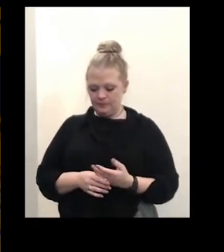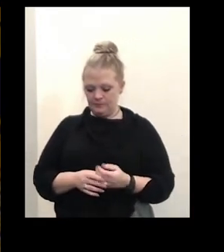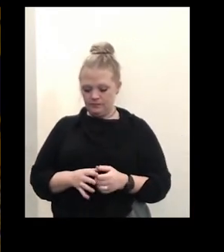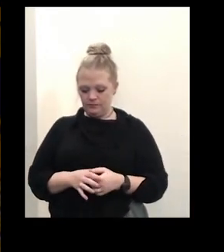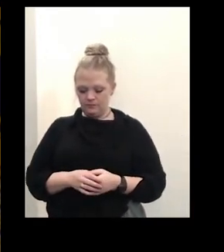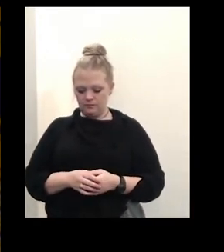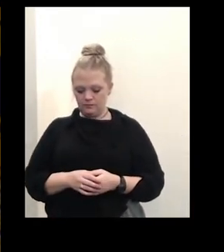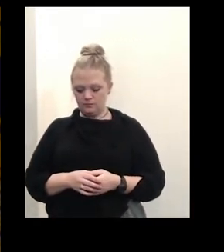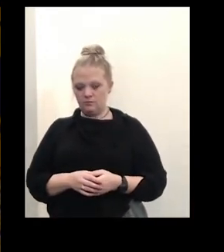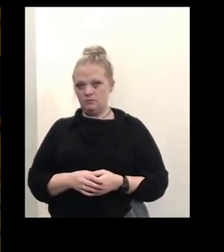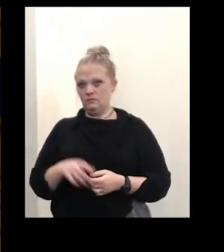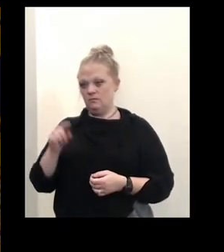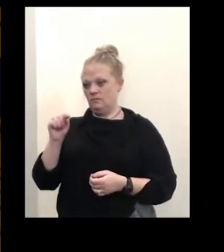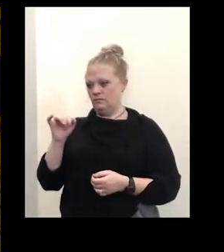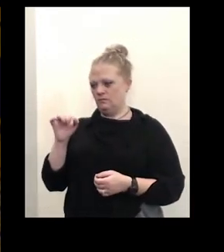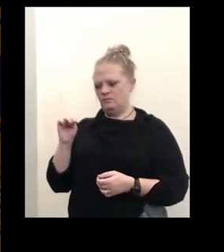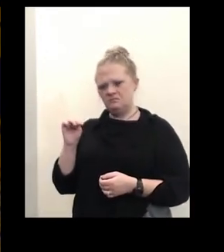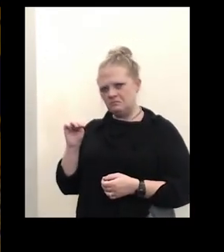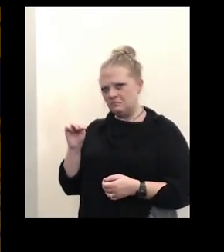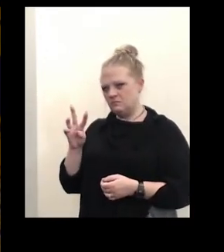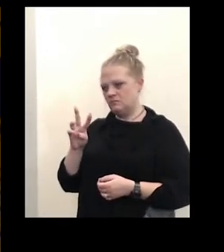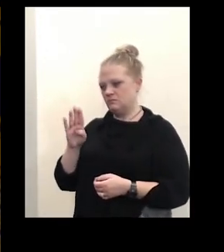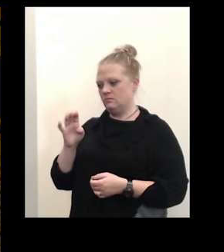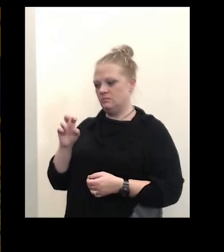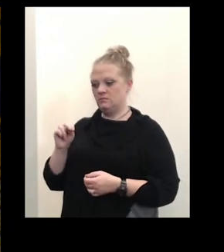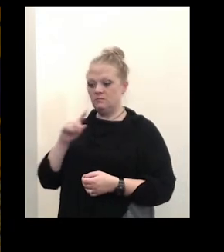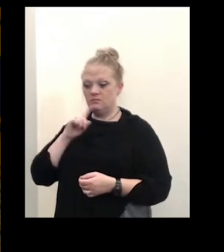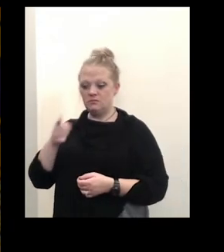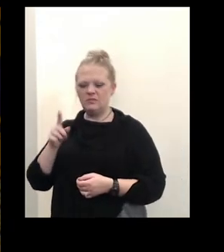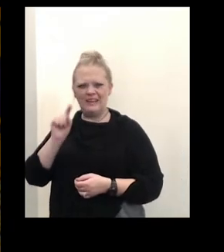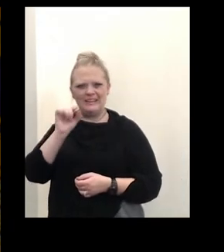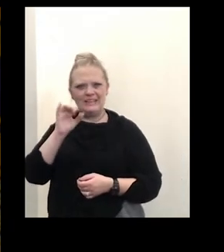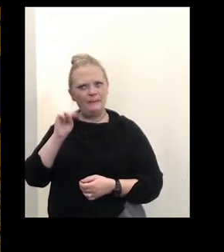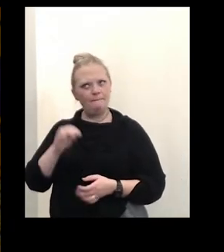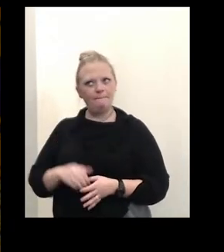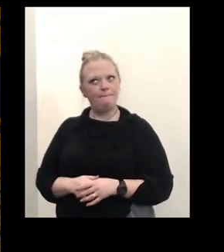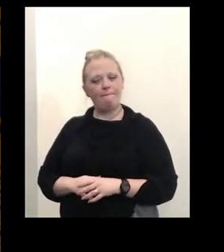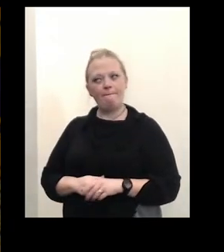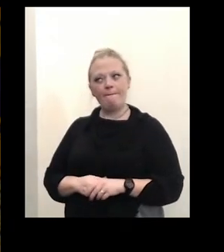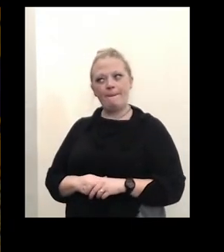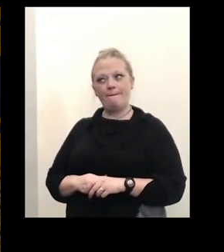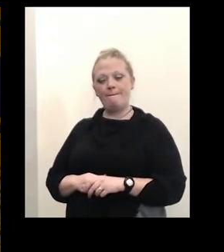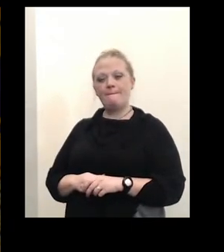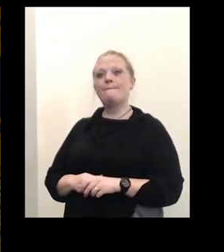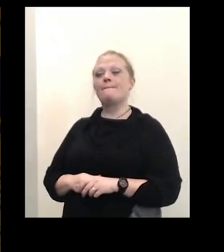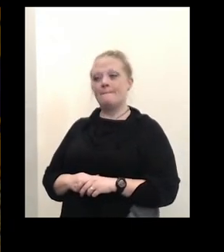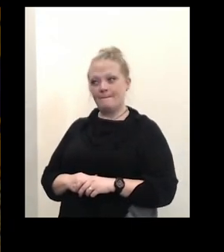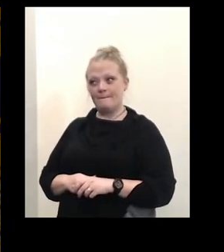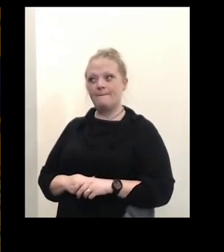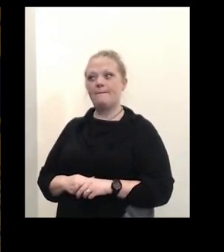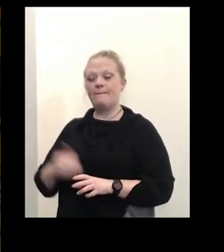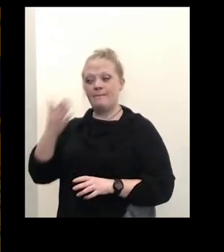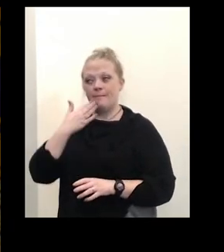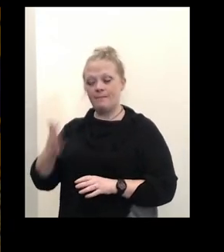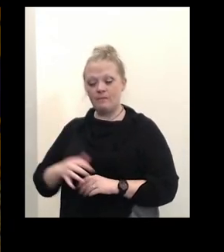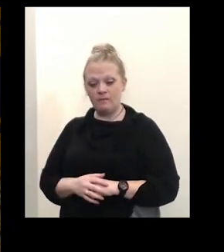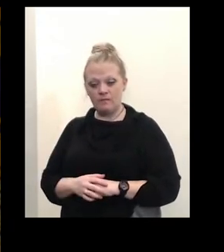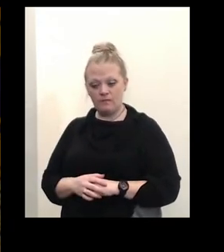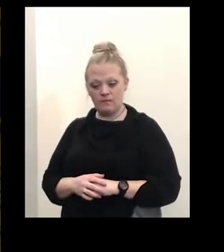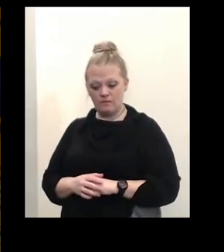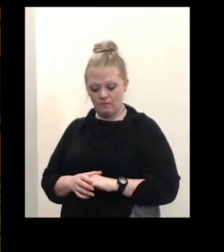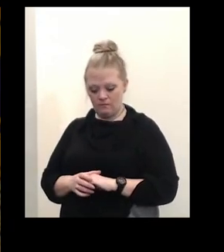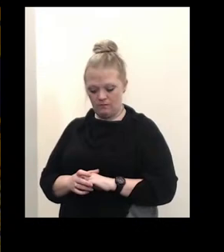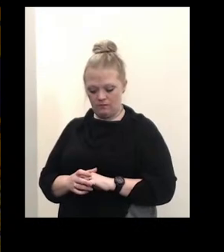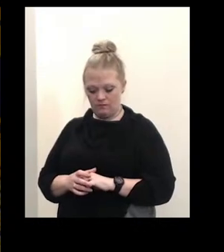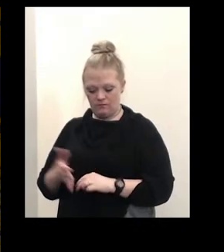uh tim wenger wbn are you there tim uh yes sir thank you mark um you know you